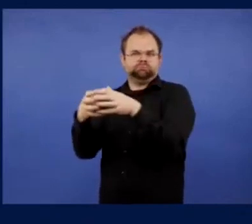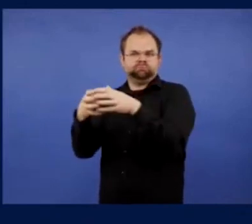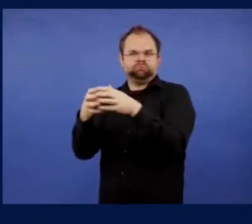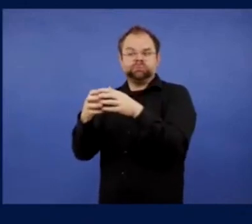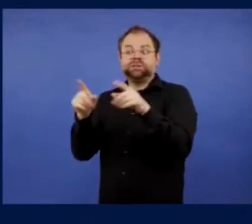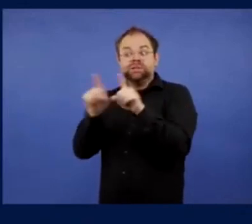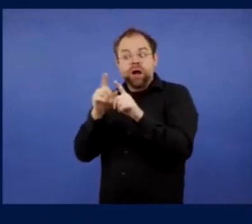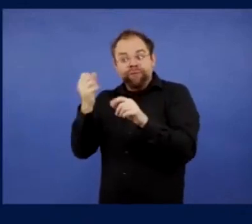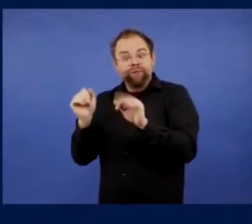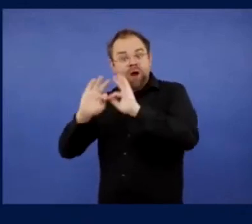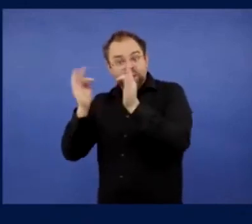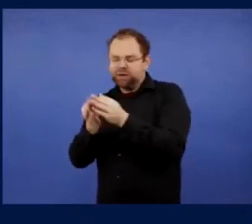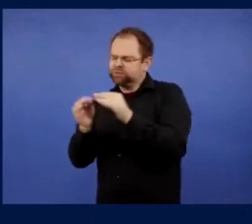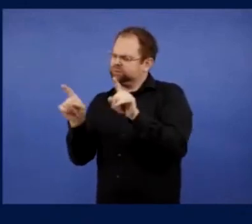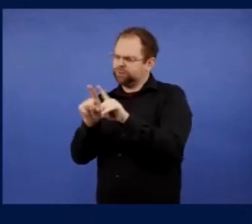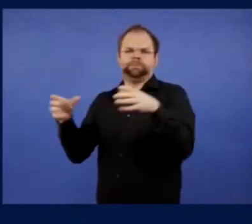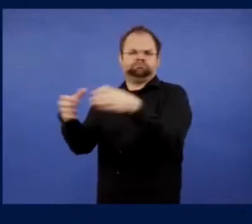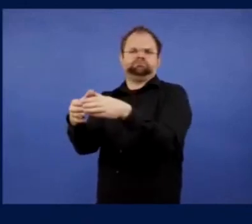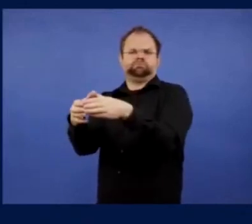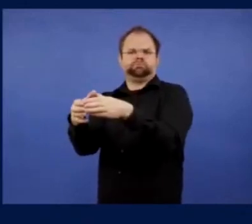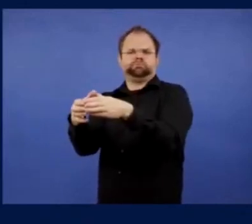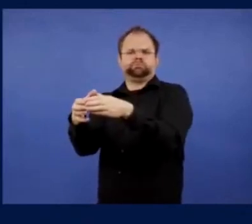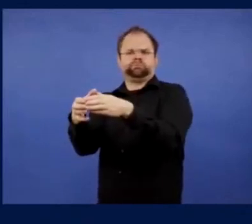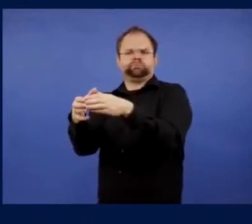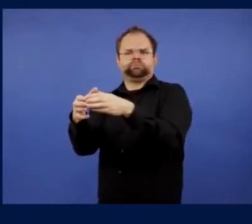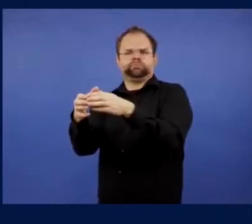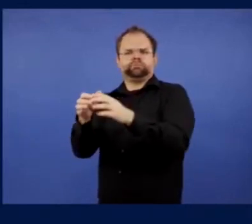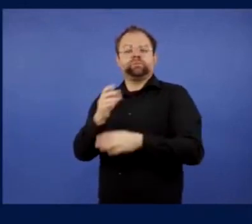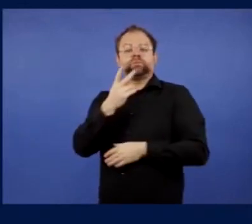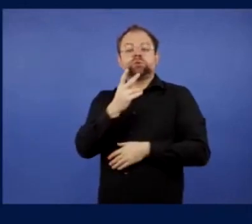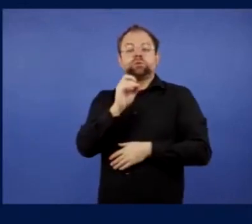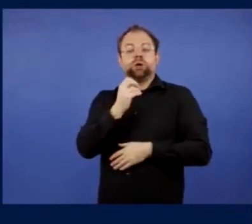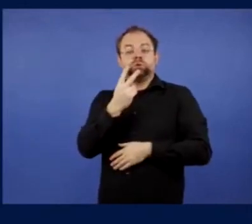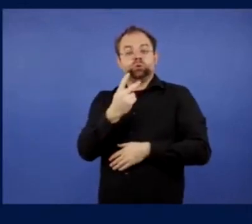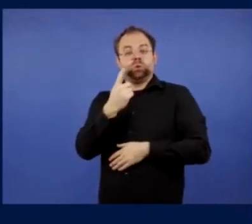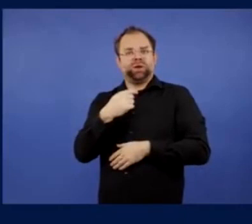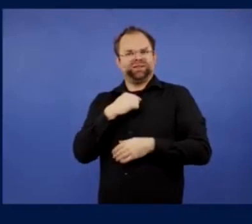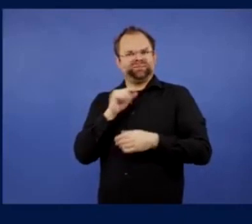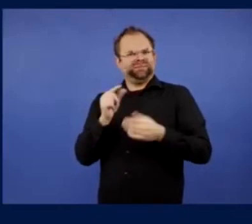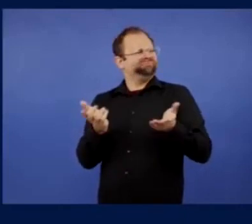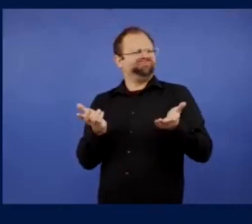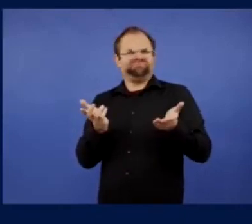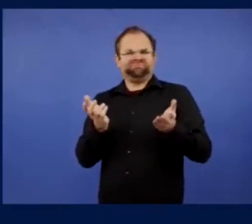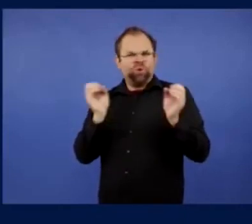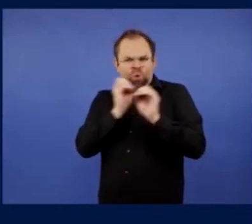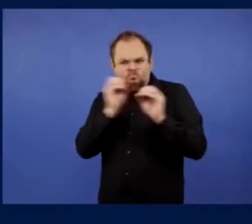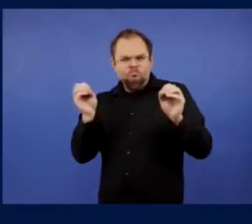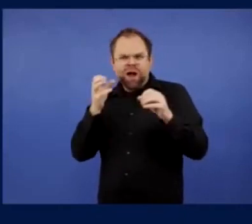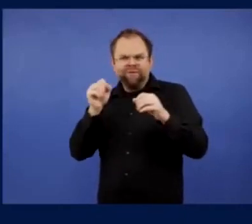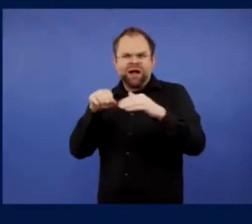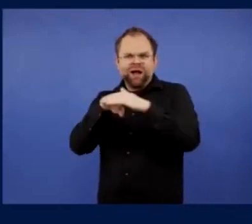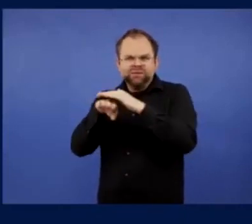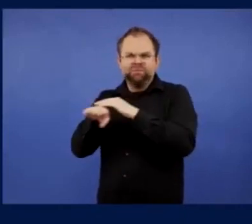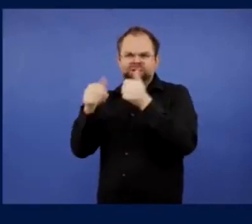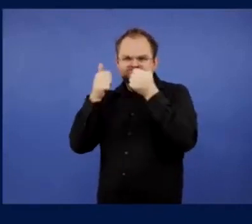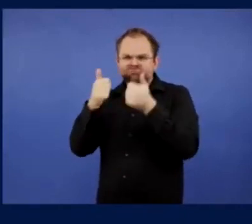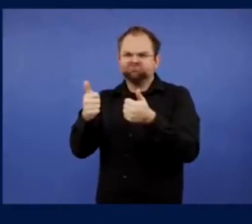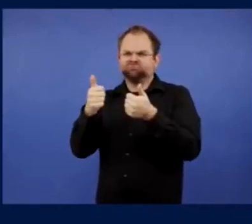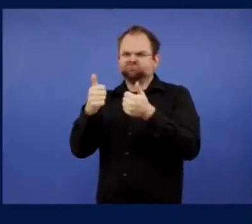the people that are on the conference today, you know, our fellow fans, the government bodies and agencies across